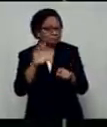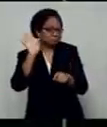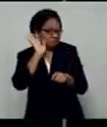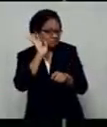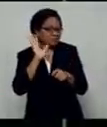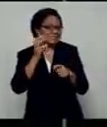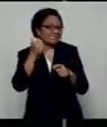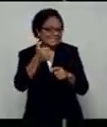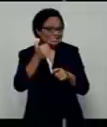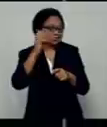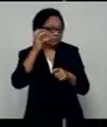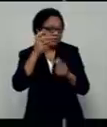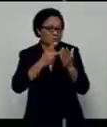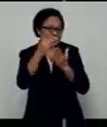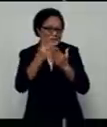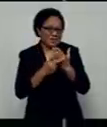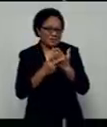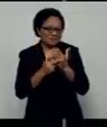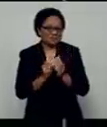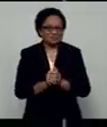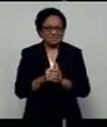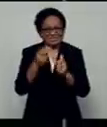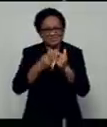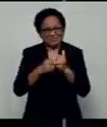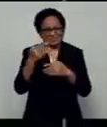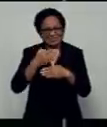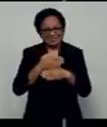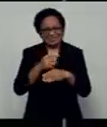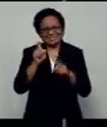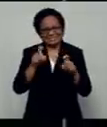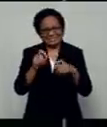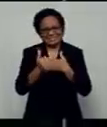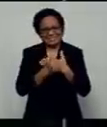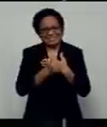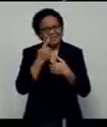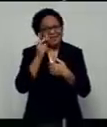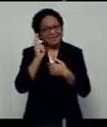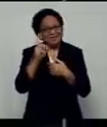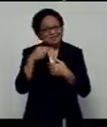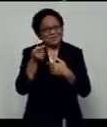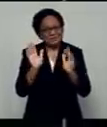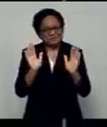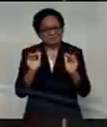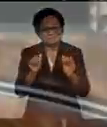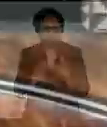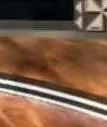radio stations live. That's your news for tonight. Stay safe. See you again tomorrow. Aramata.